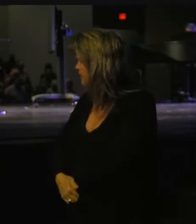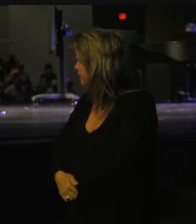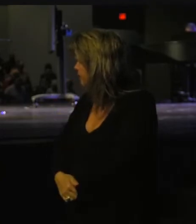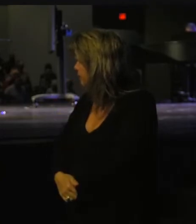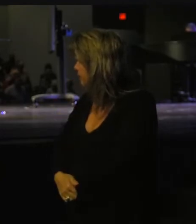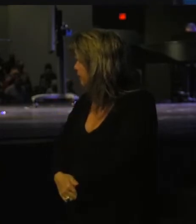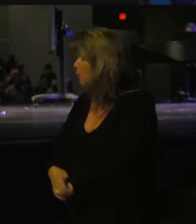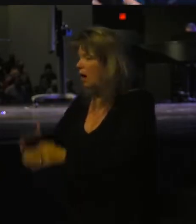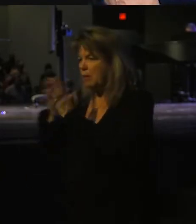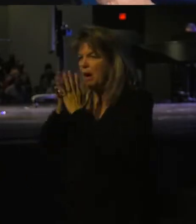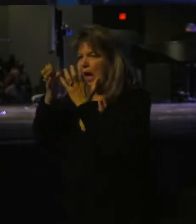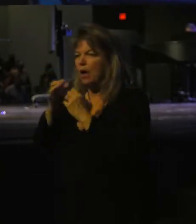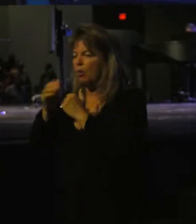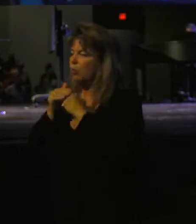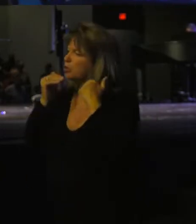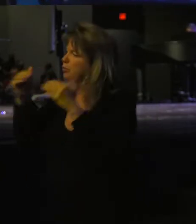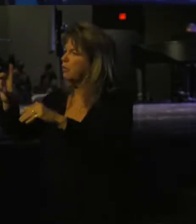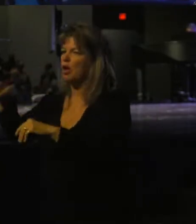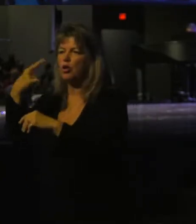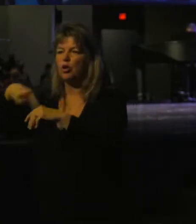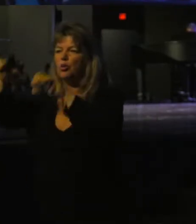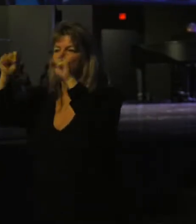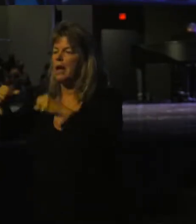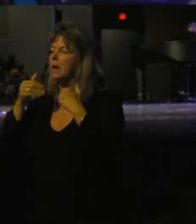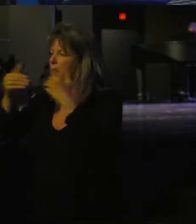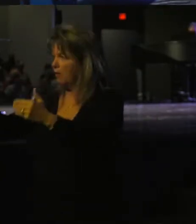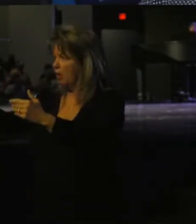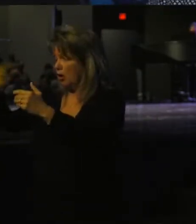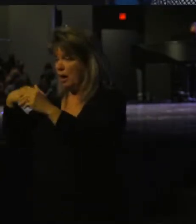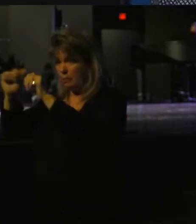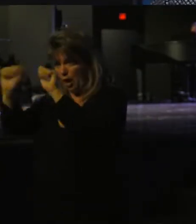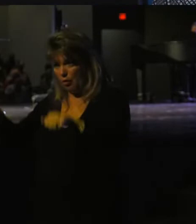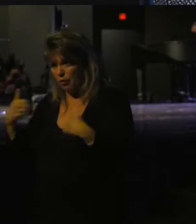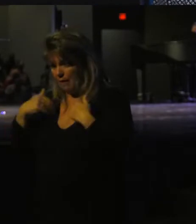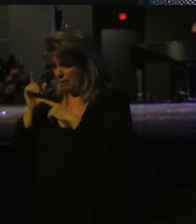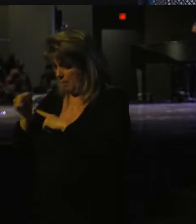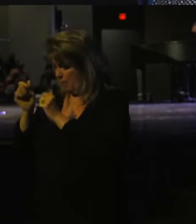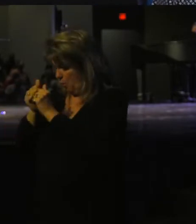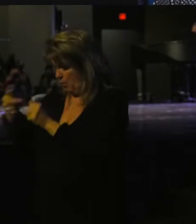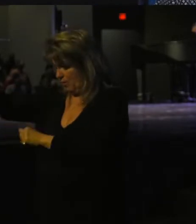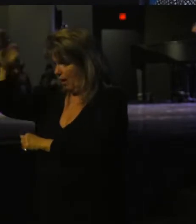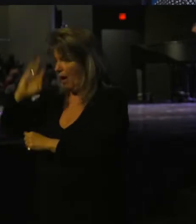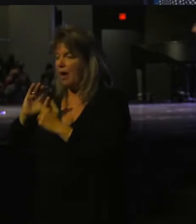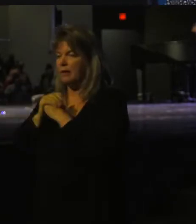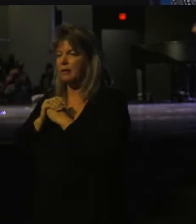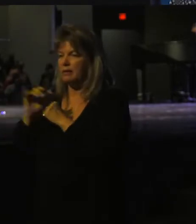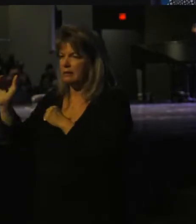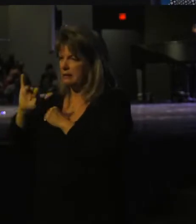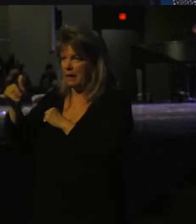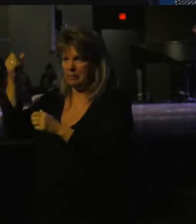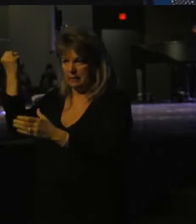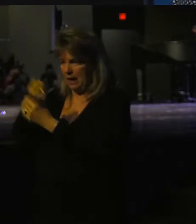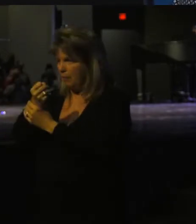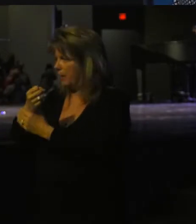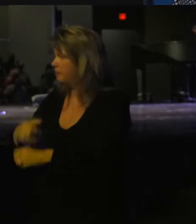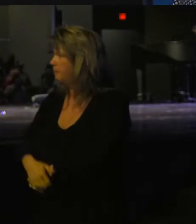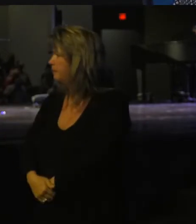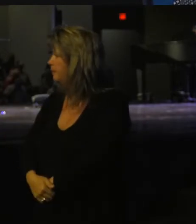When I pray I want you to move as only you can move. Come to this altar and have a moment with God just like Abraham did.